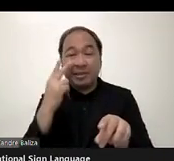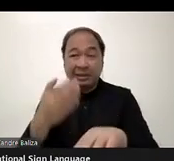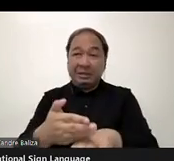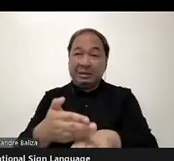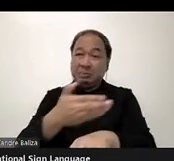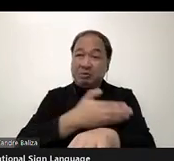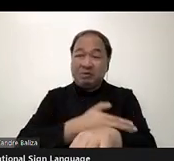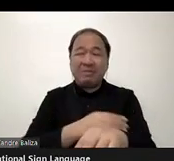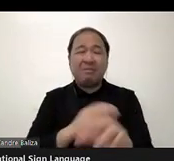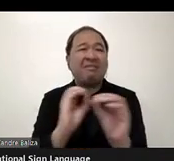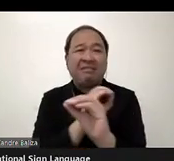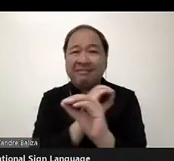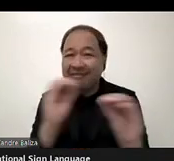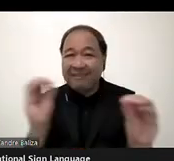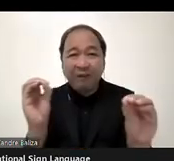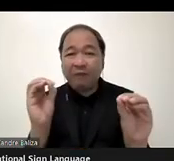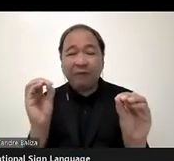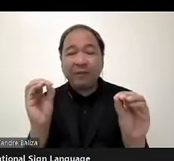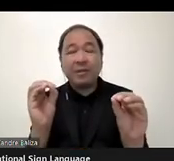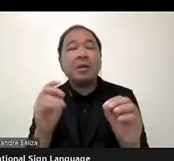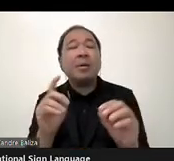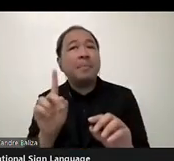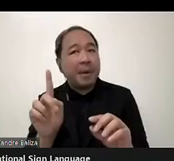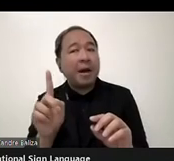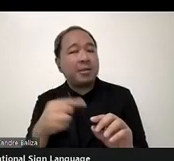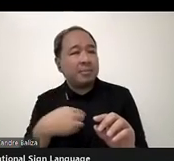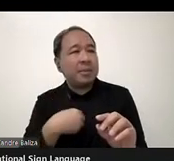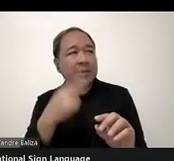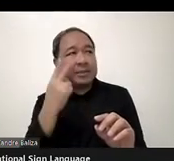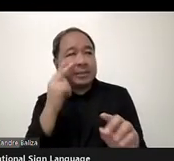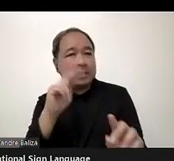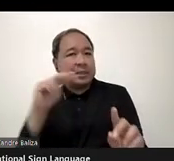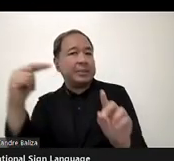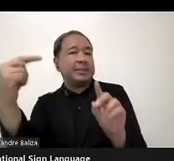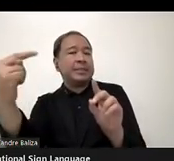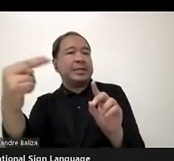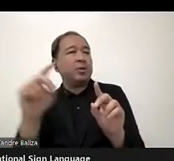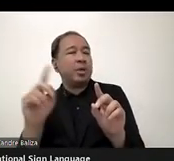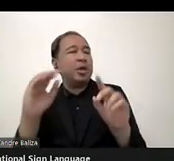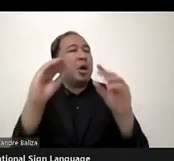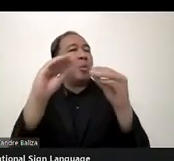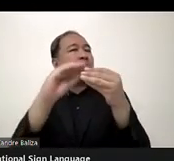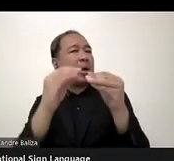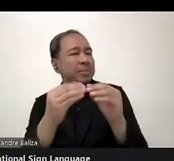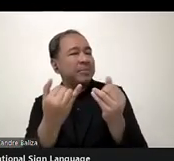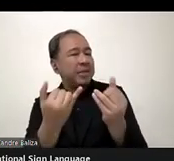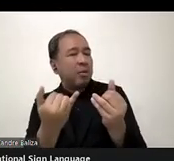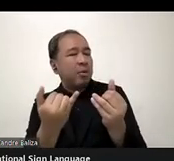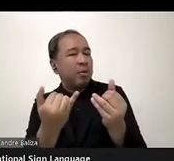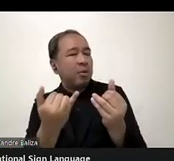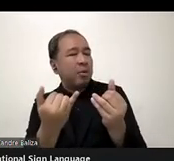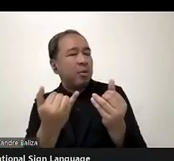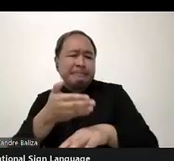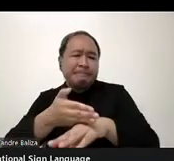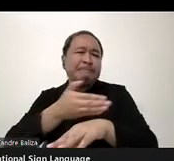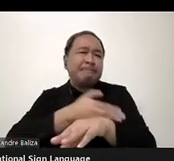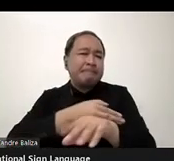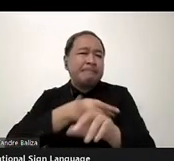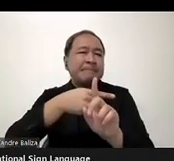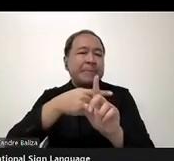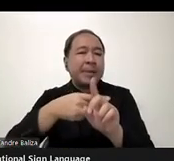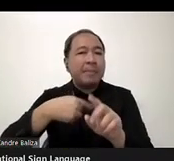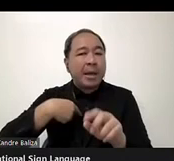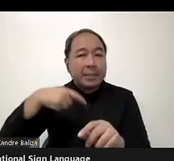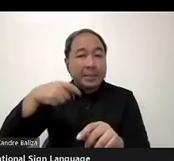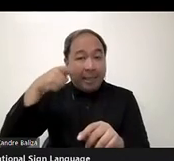of looking at it, but I see, uh, at the things a little bit positively. Uh, my lens is a little bit different.